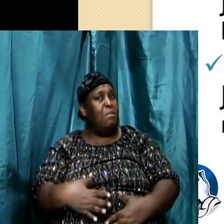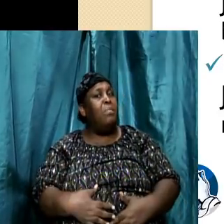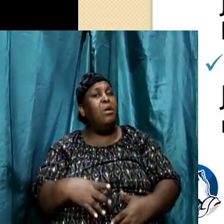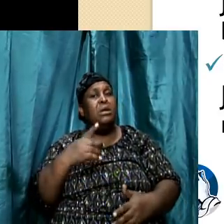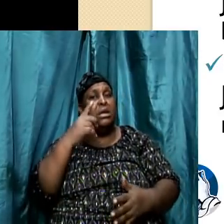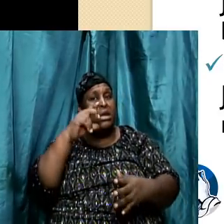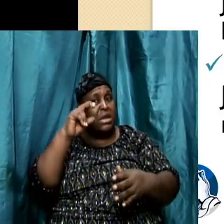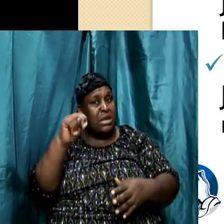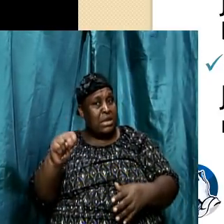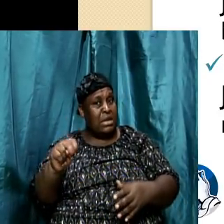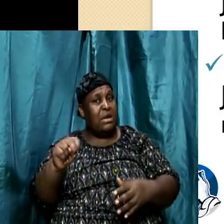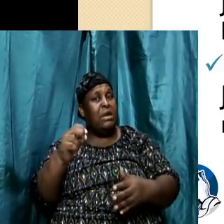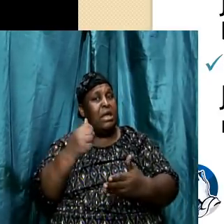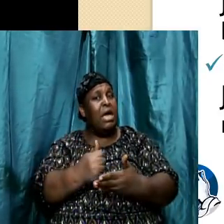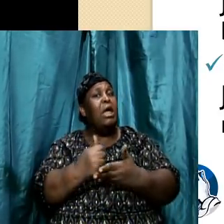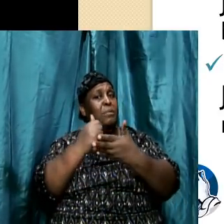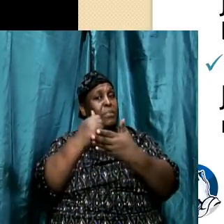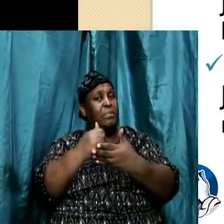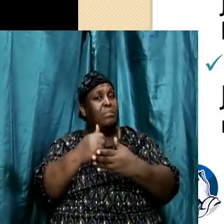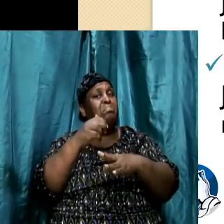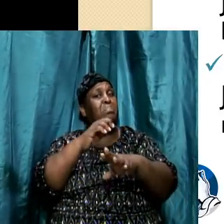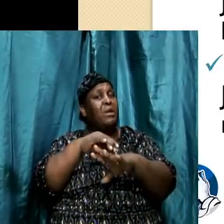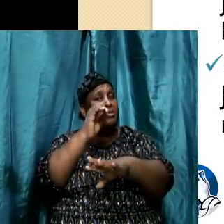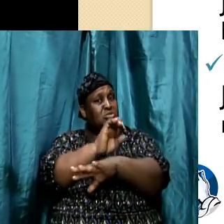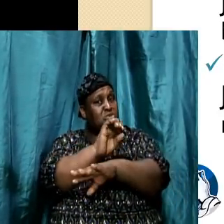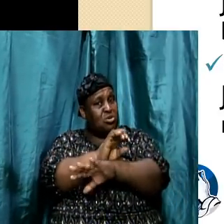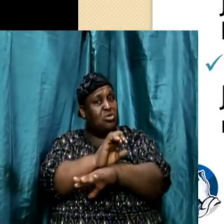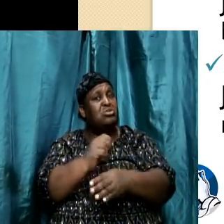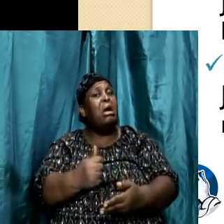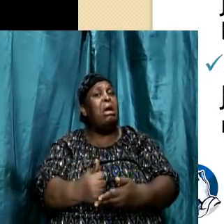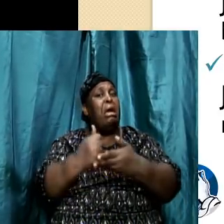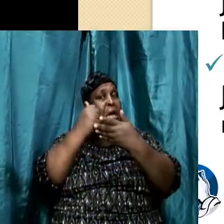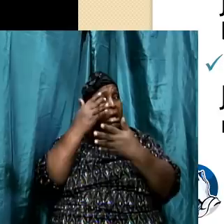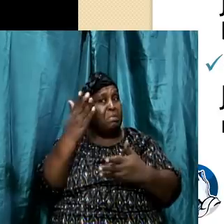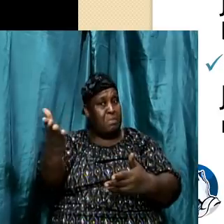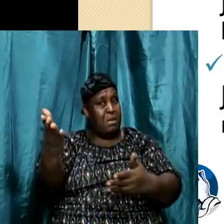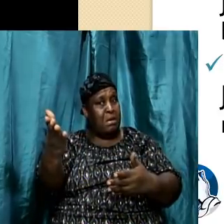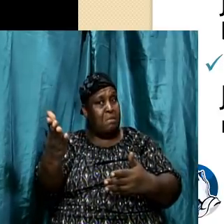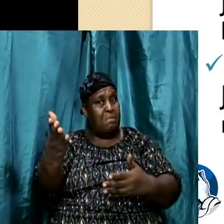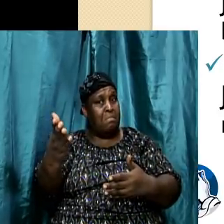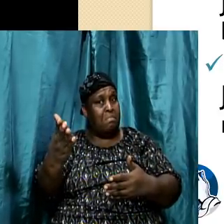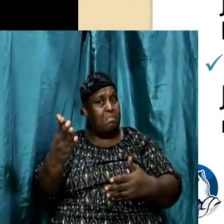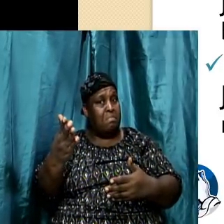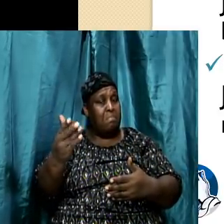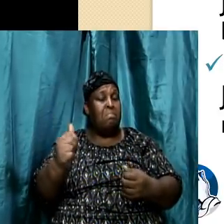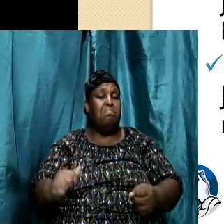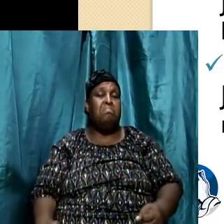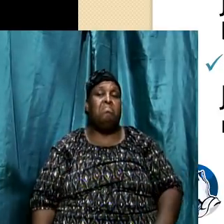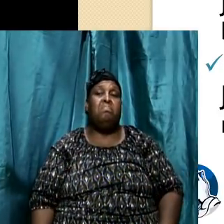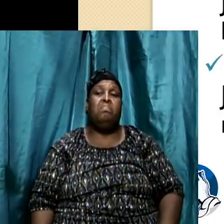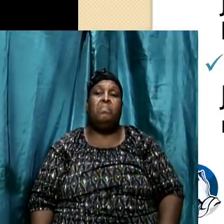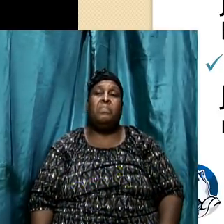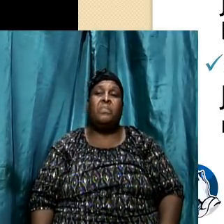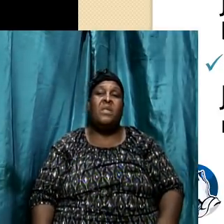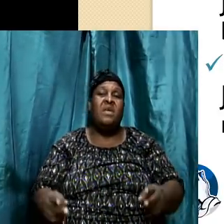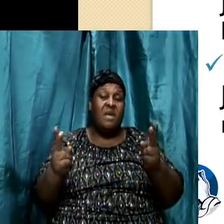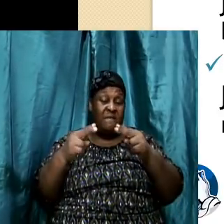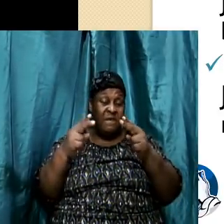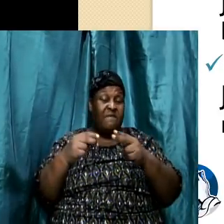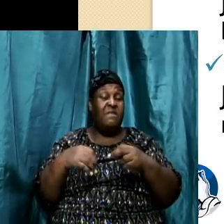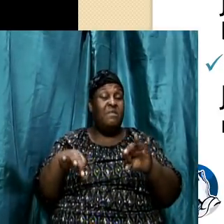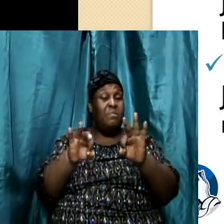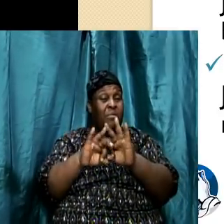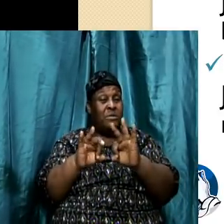help. Go and do likewise. Go and help them where you can and if you can. Praise God. So this is very very important to me.